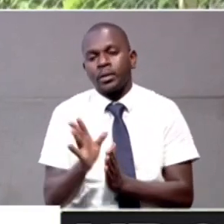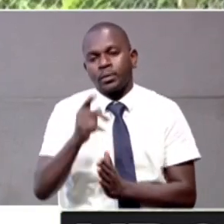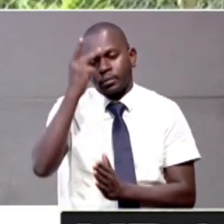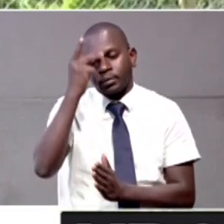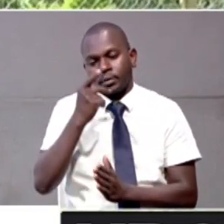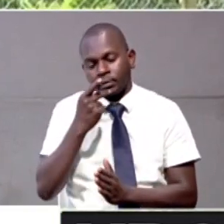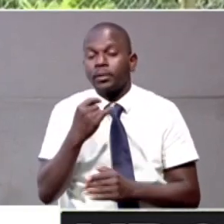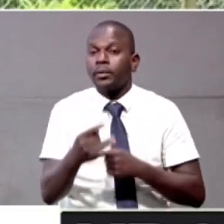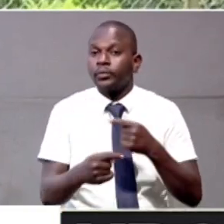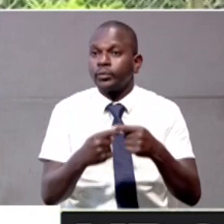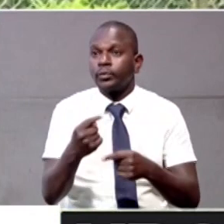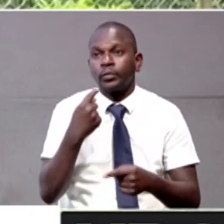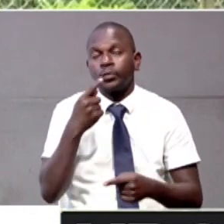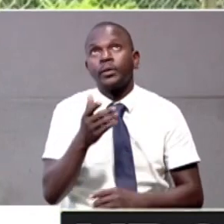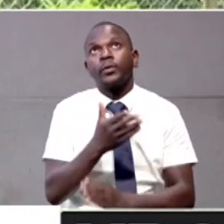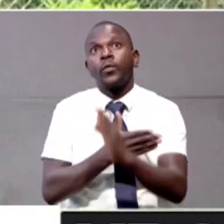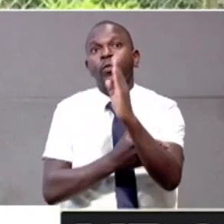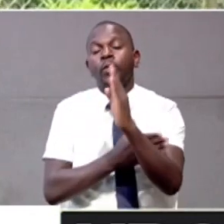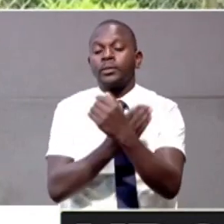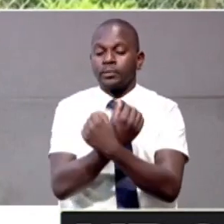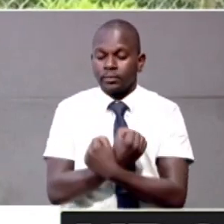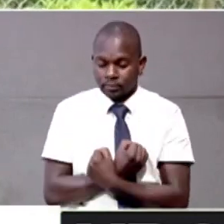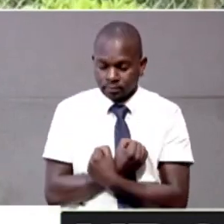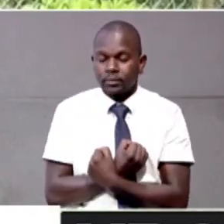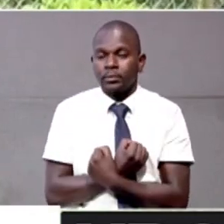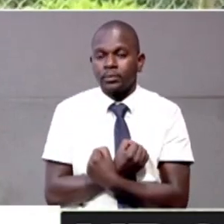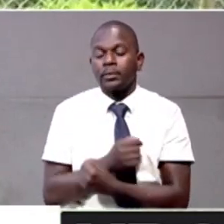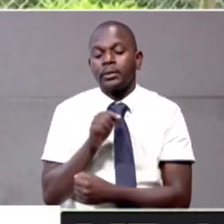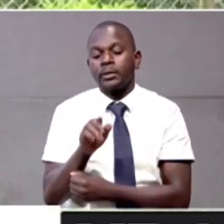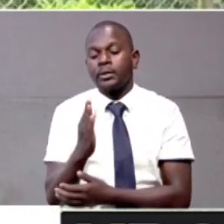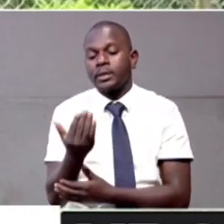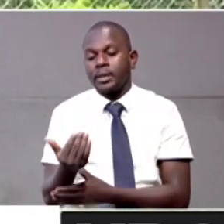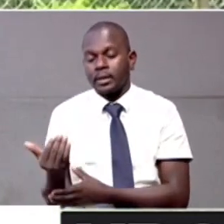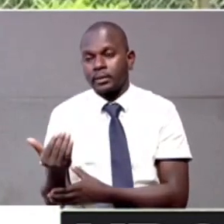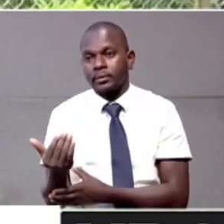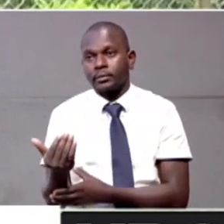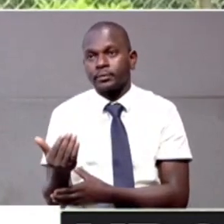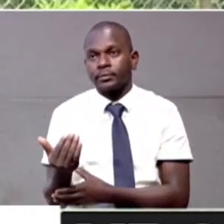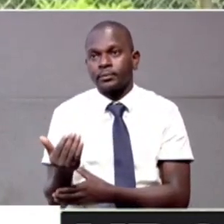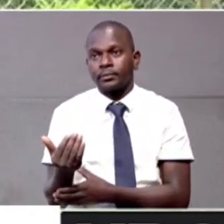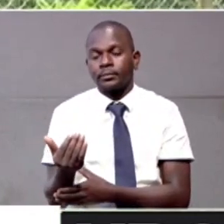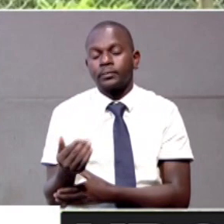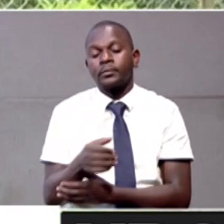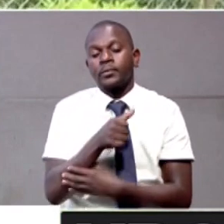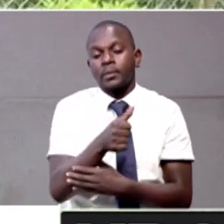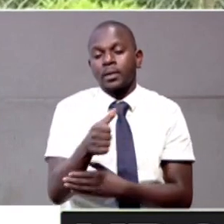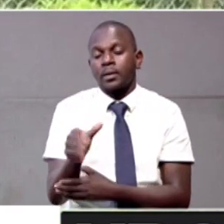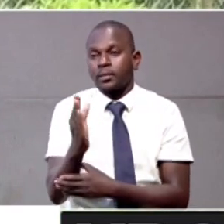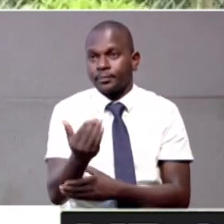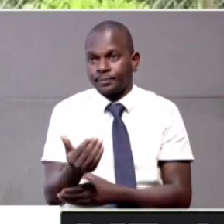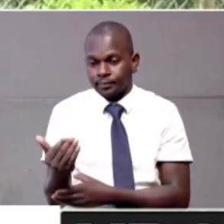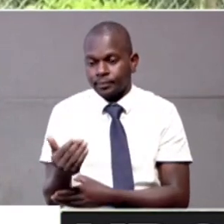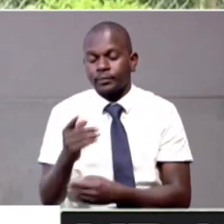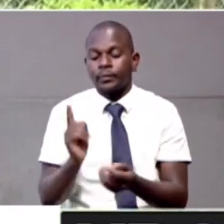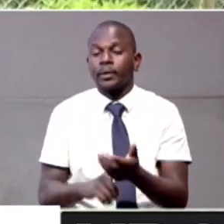continue seeing God's love and providence in these young children. Each and every children. we